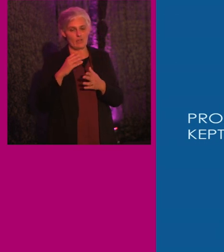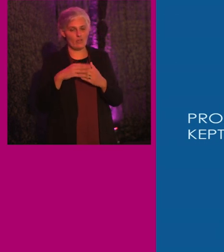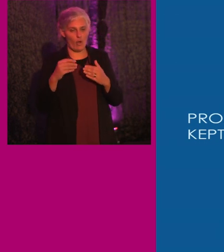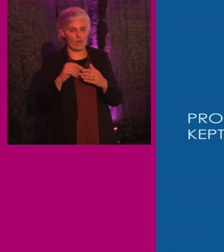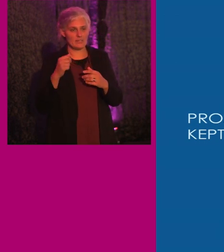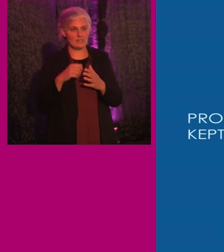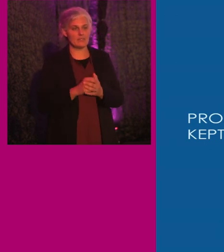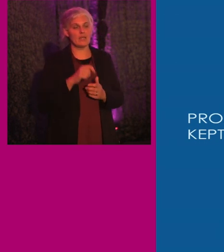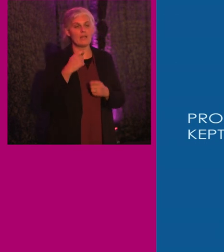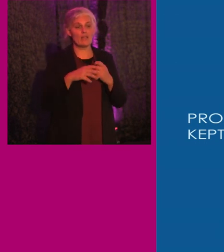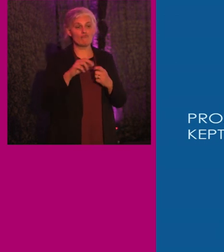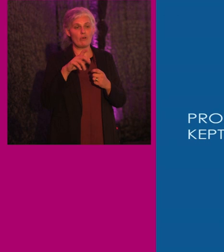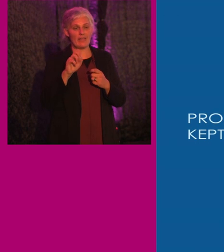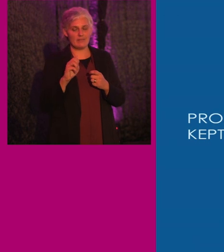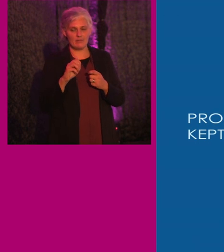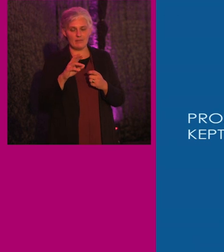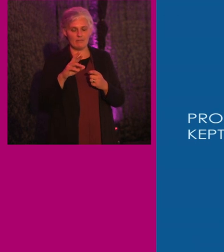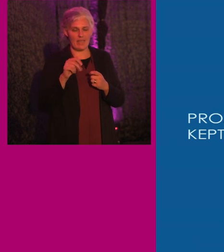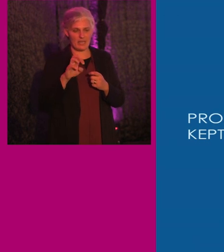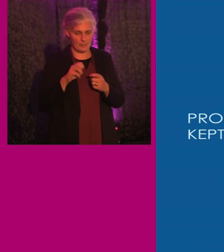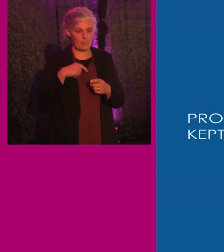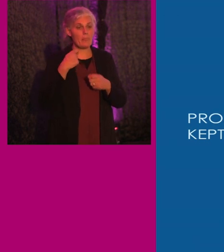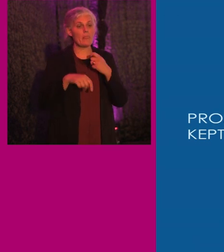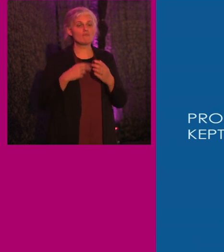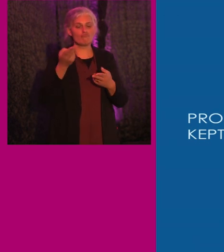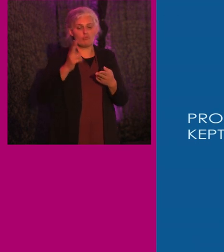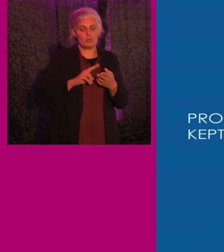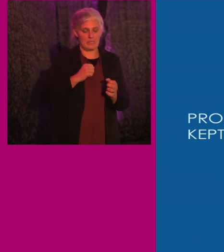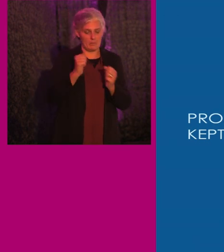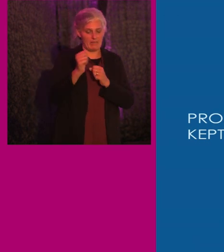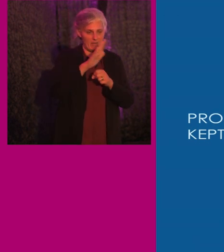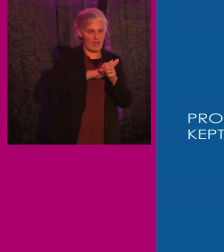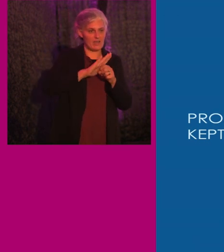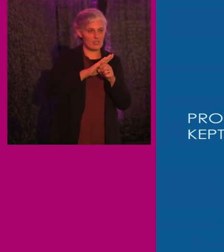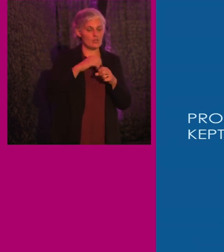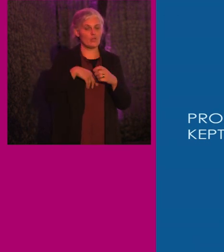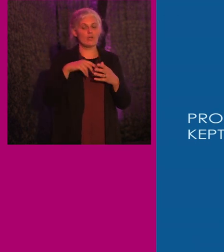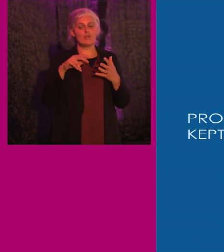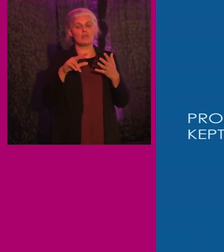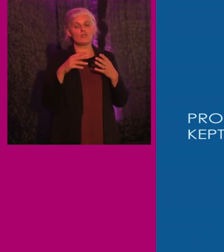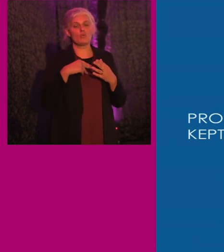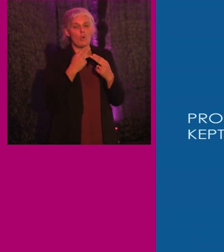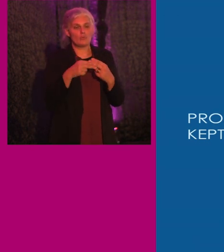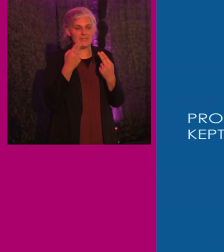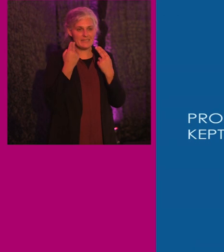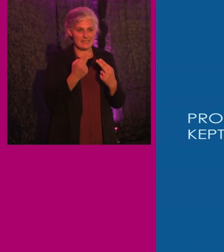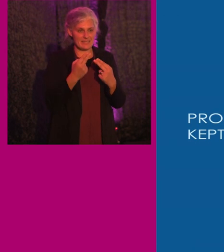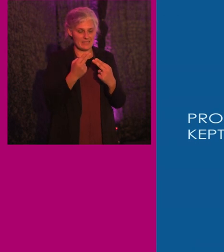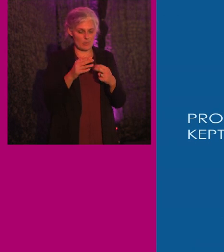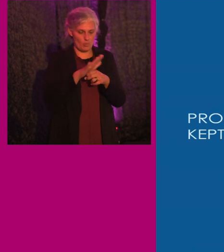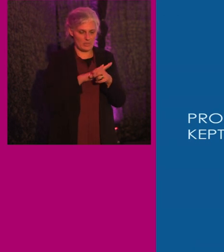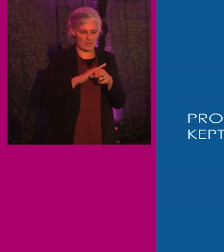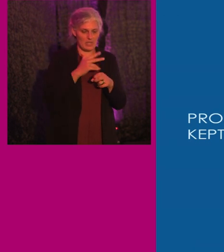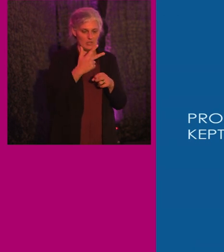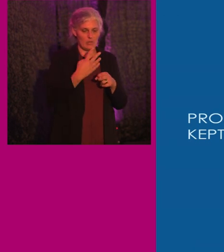operators have tried to contain costs include reducing their service area to the ADA requirement of within a three